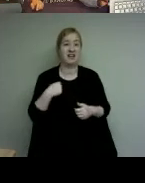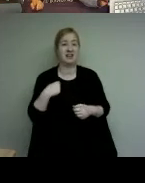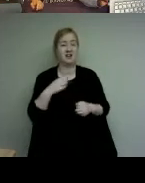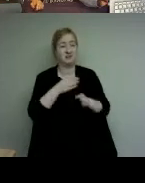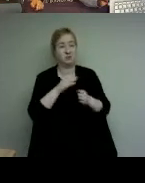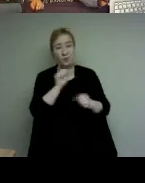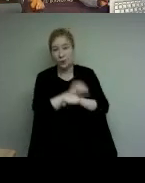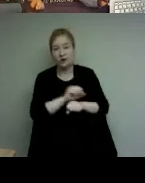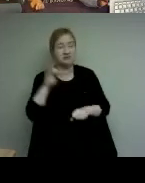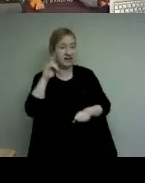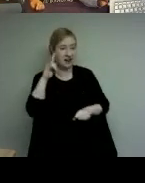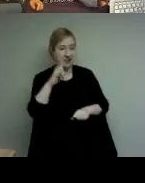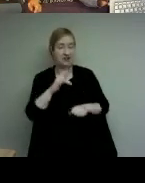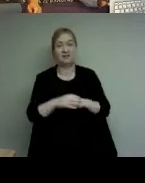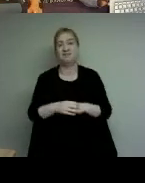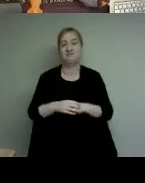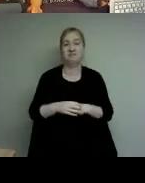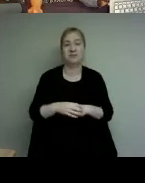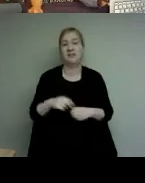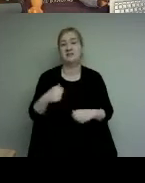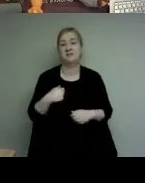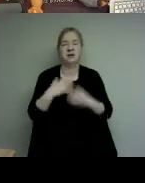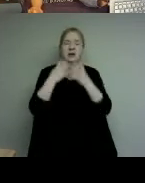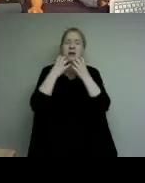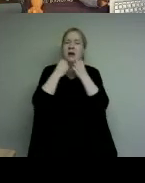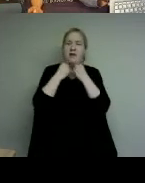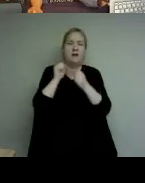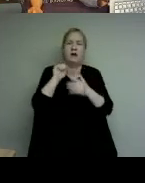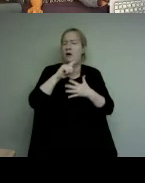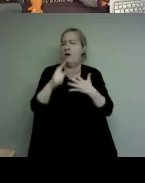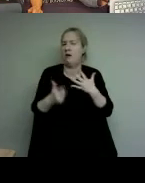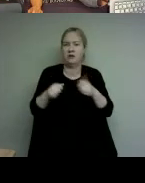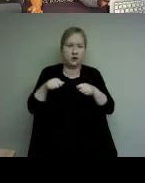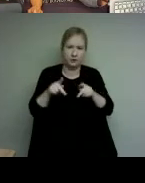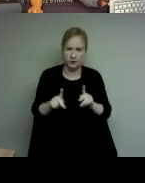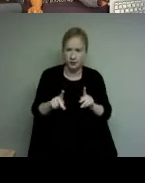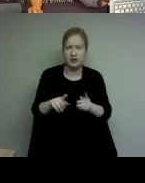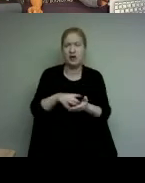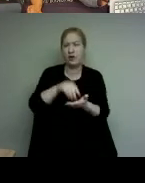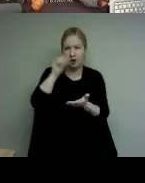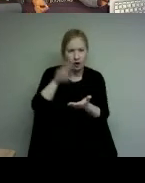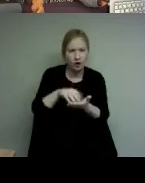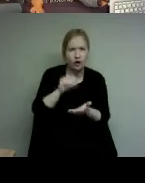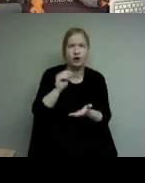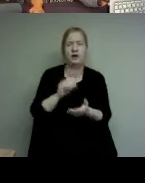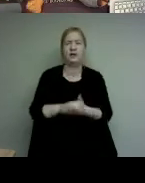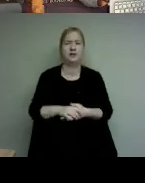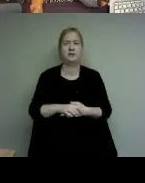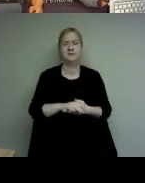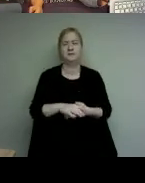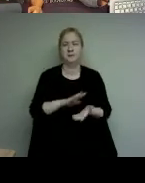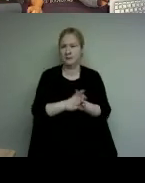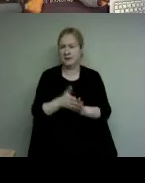i cherished every opportunity i got to gain as much essential skills and work experience my